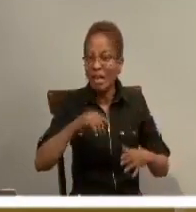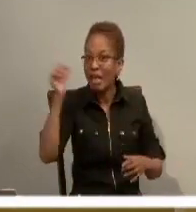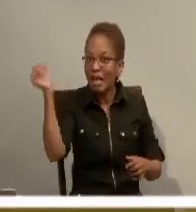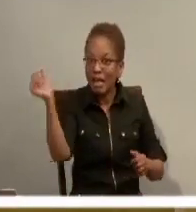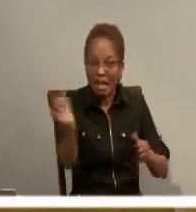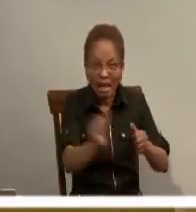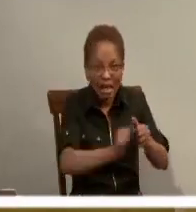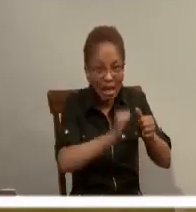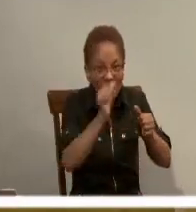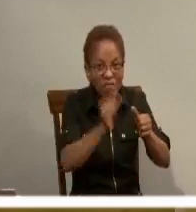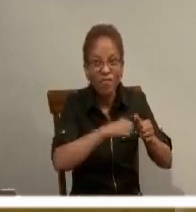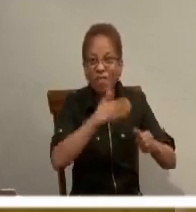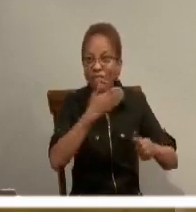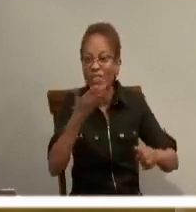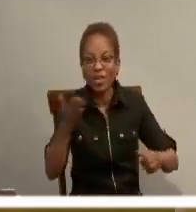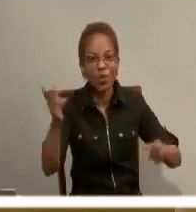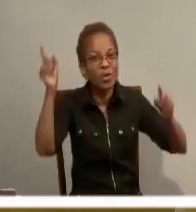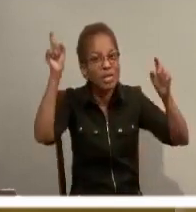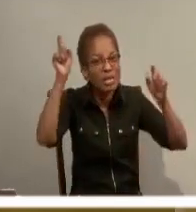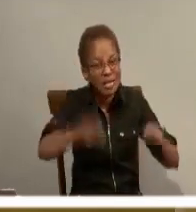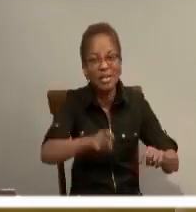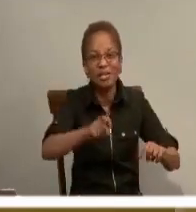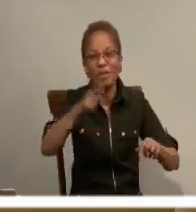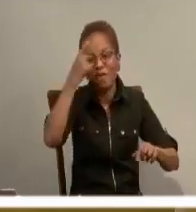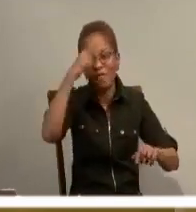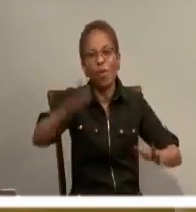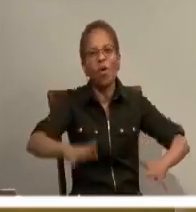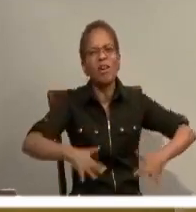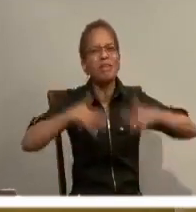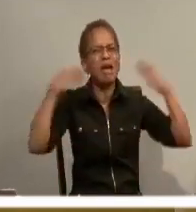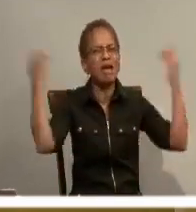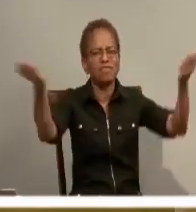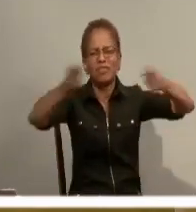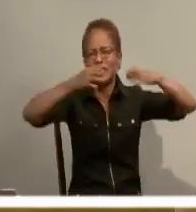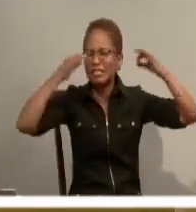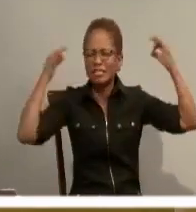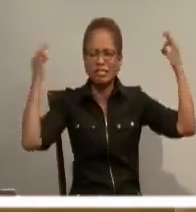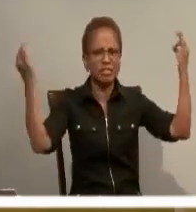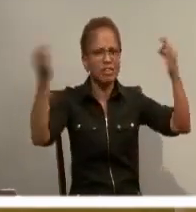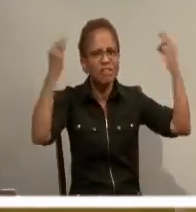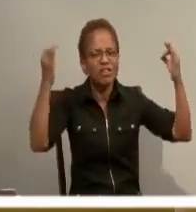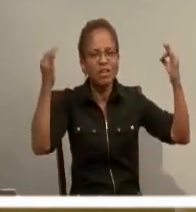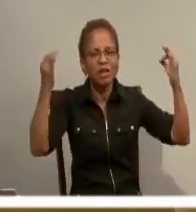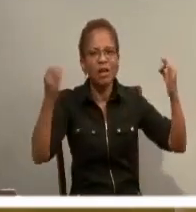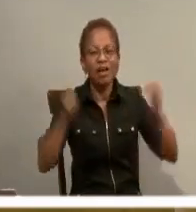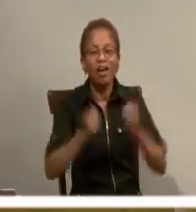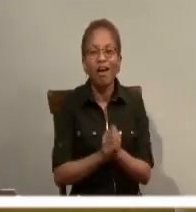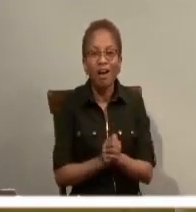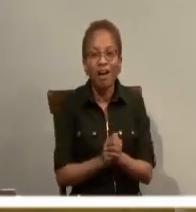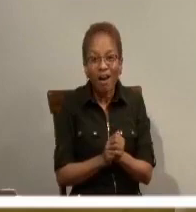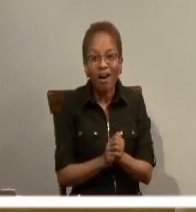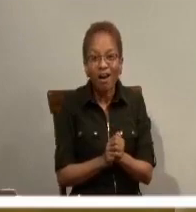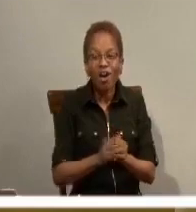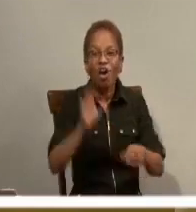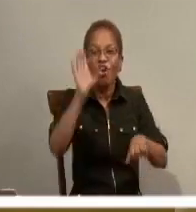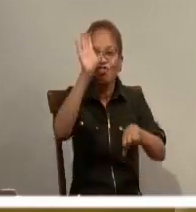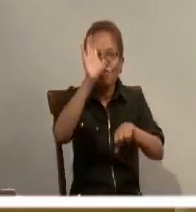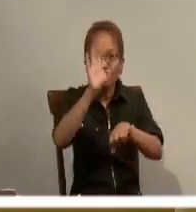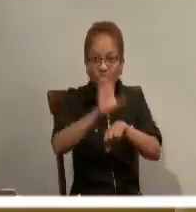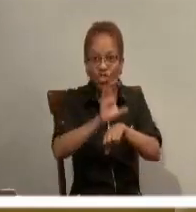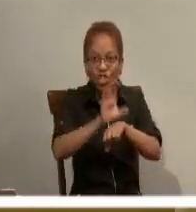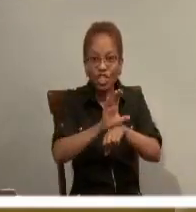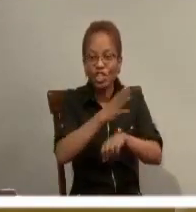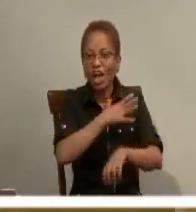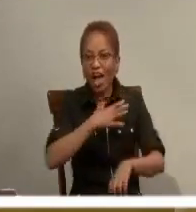to be part of this banquet. This incredible festivity of the marriage between Christ and his bride, the church.